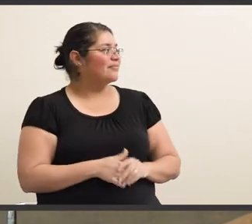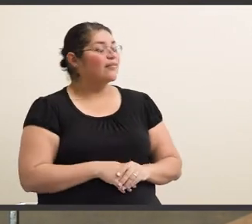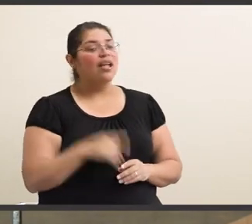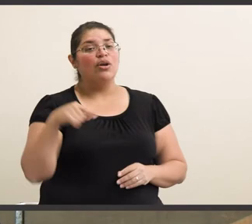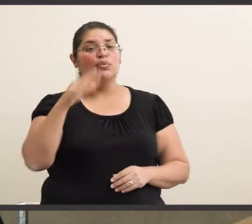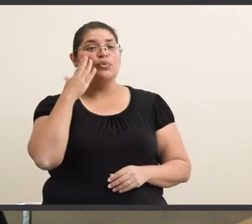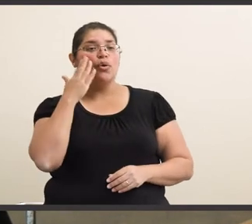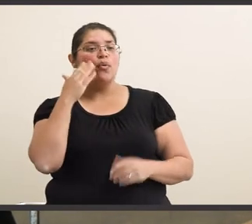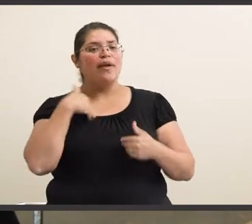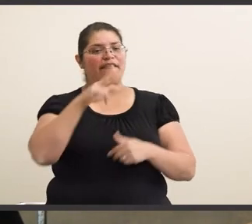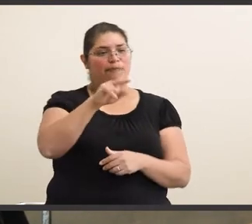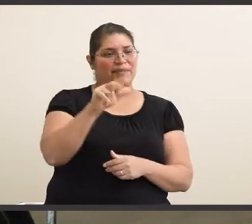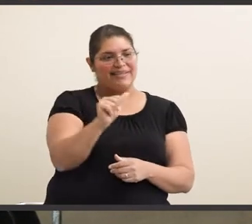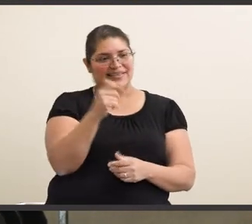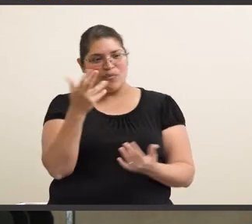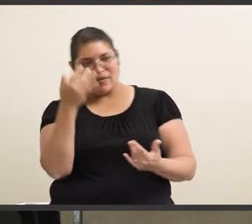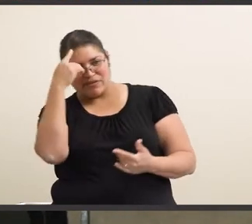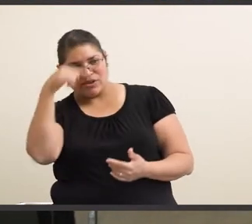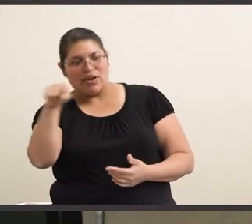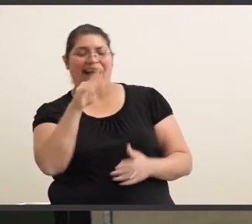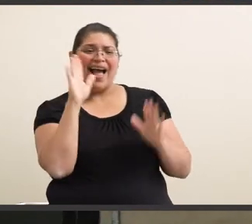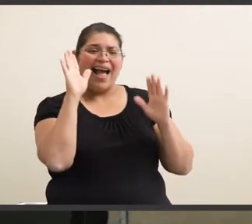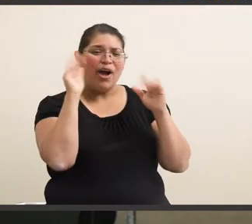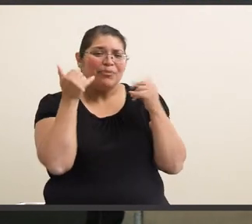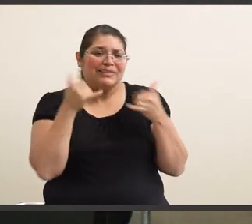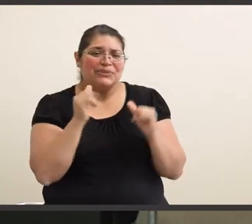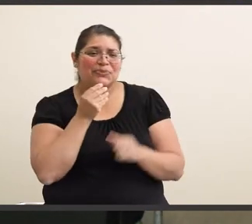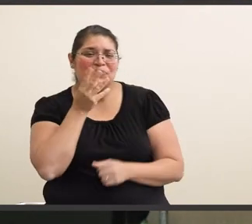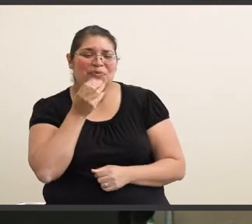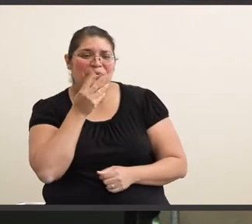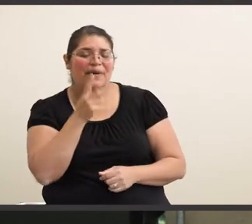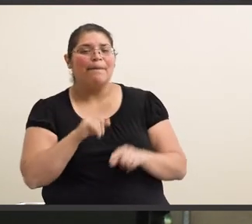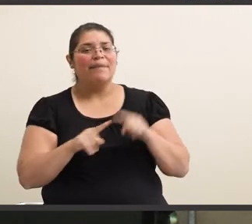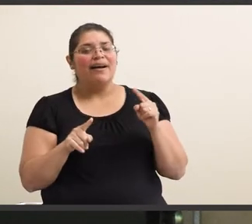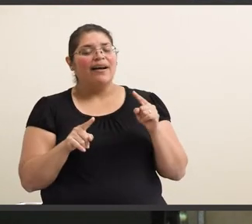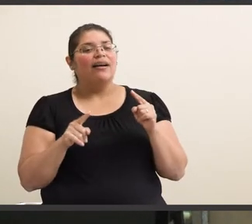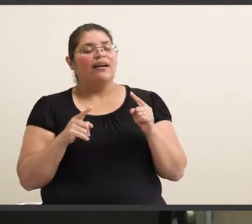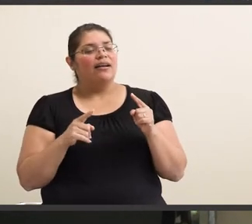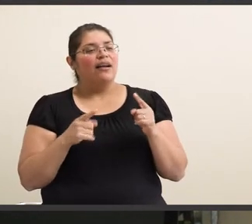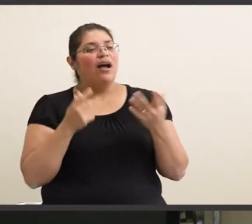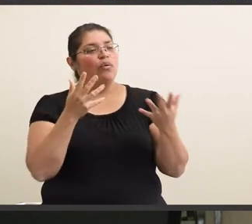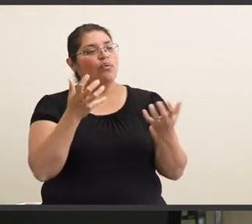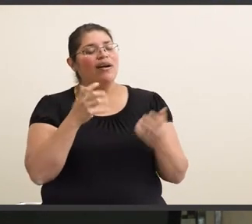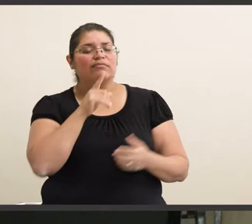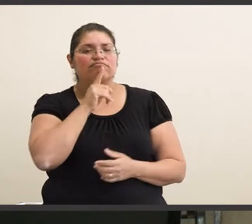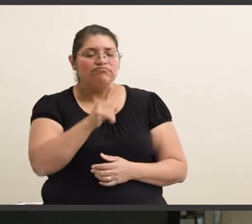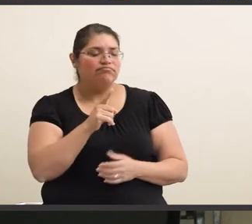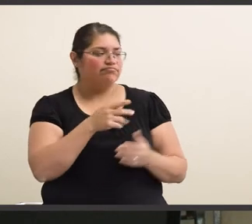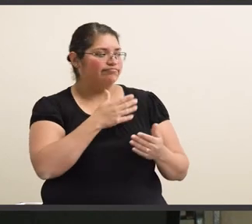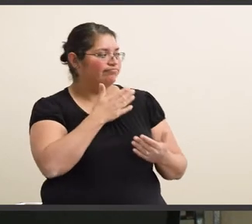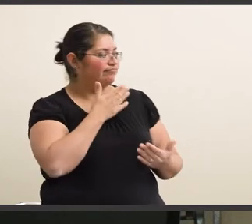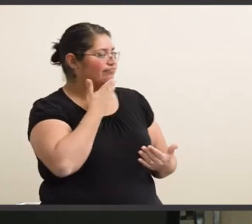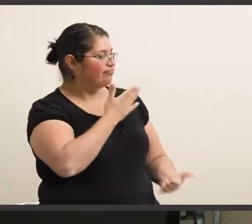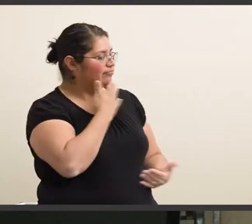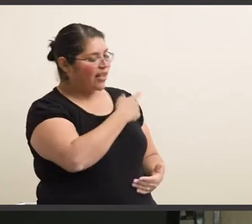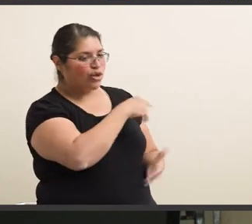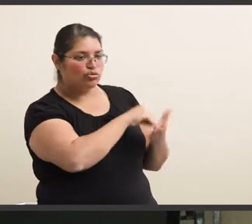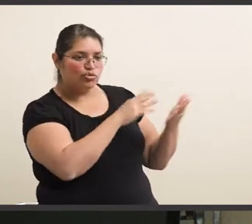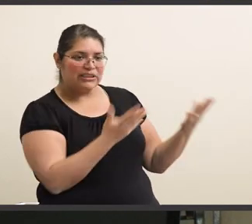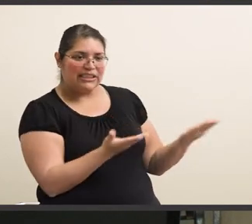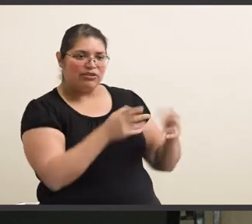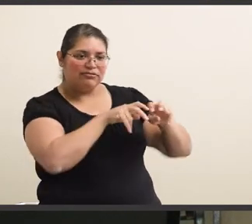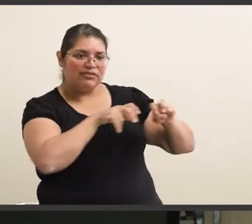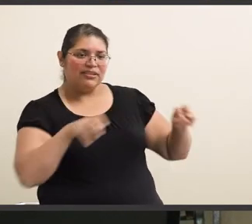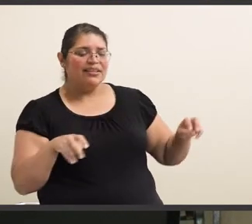As you know, we have pizza waiting in the back. I hope it's still warm. But, again, I want to sincerely thank our students for being here today and